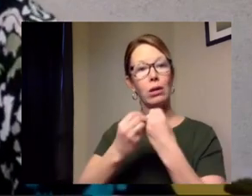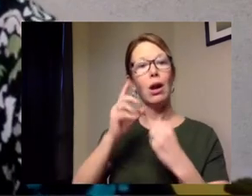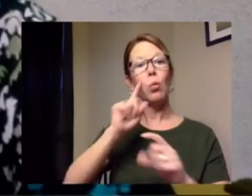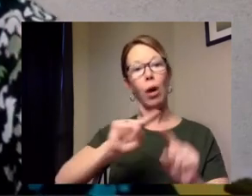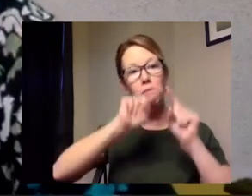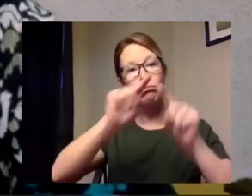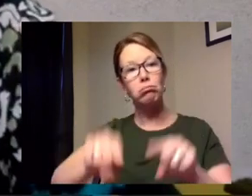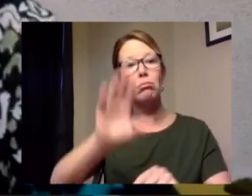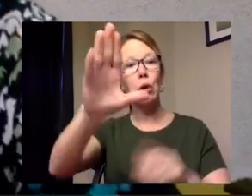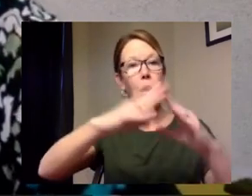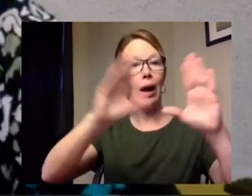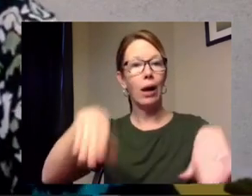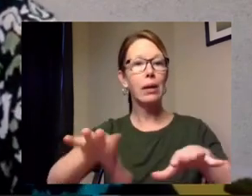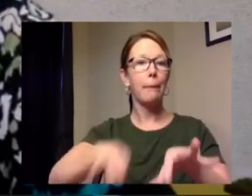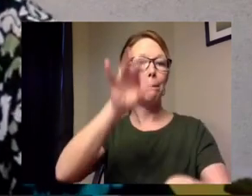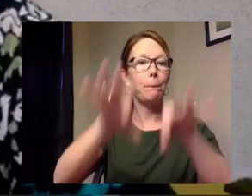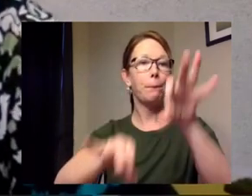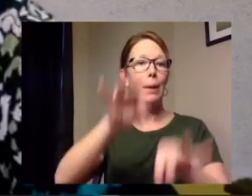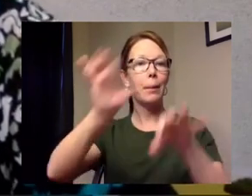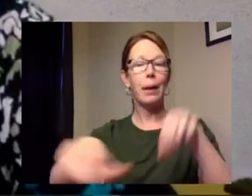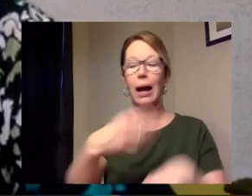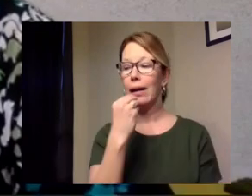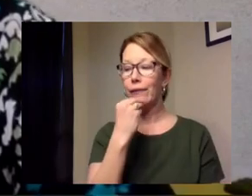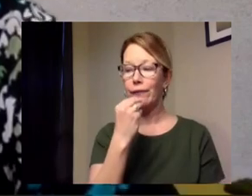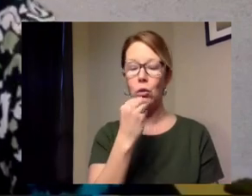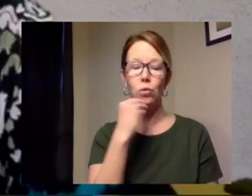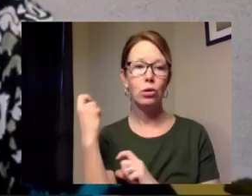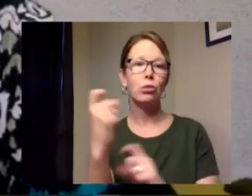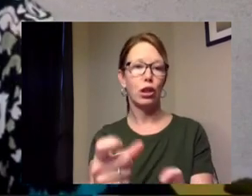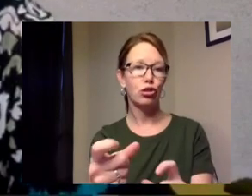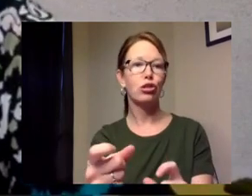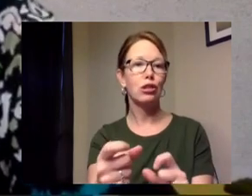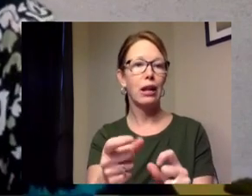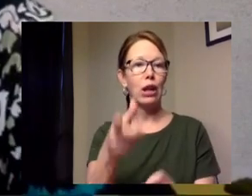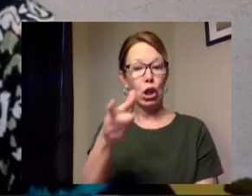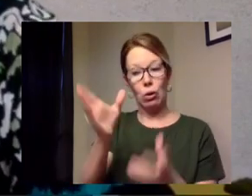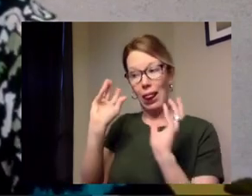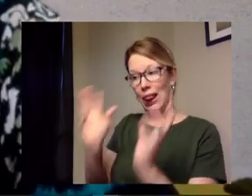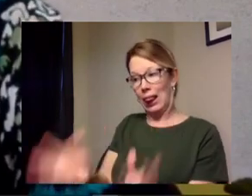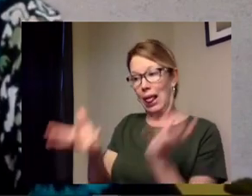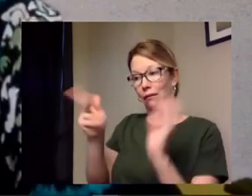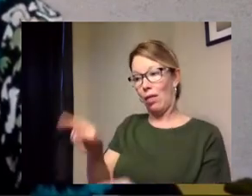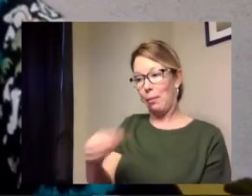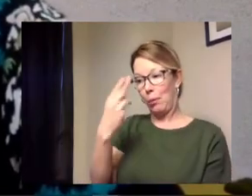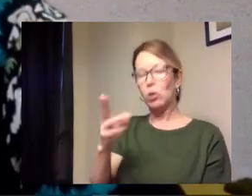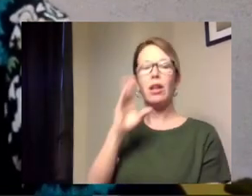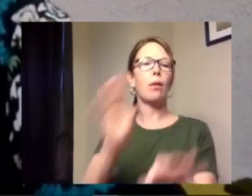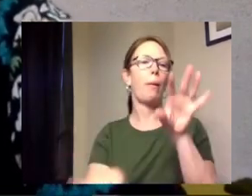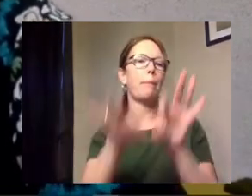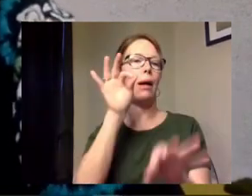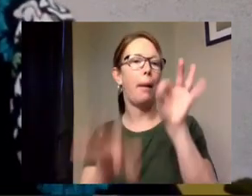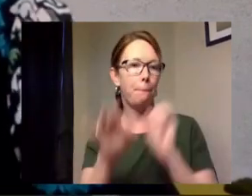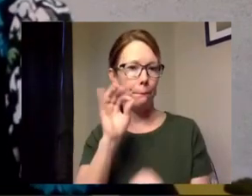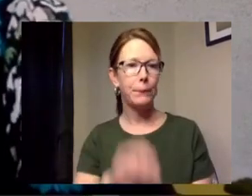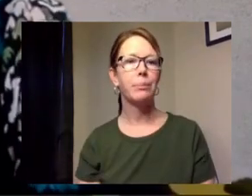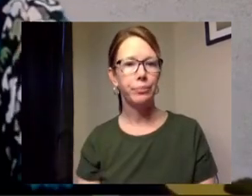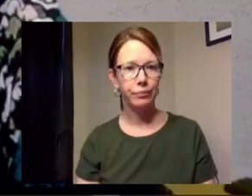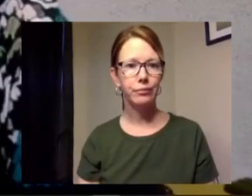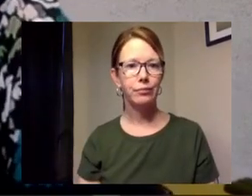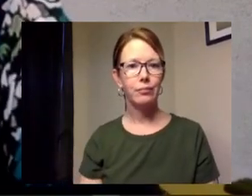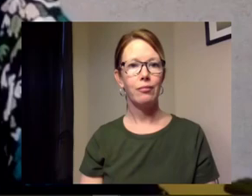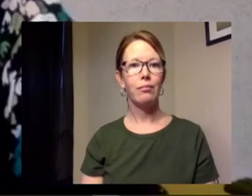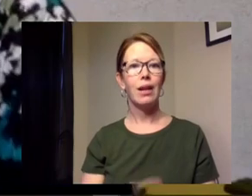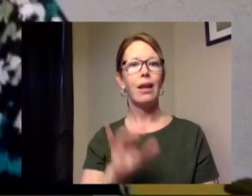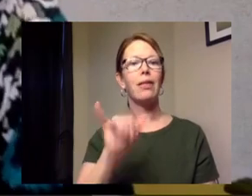and pick up any food donations for the pantry that you have left on your porch um and the list i will give that